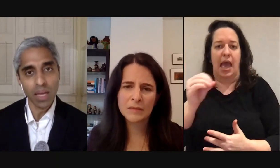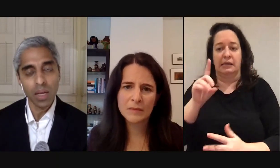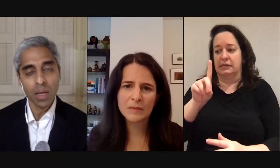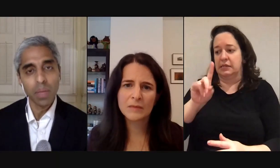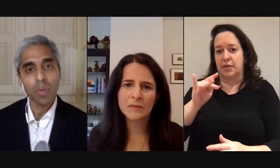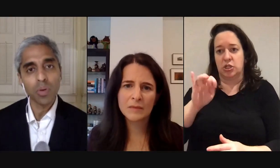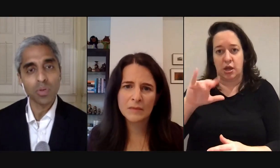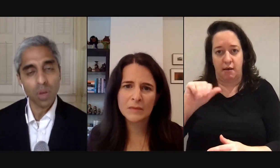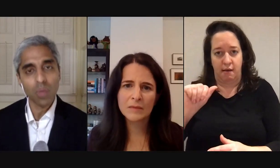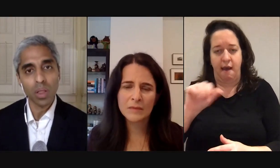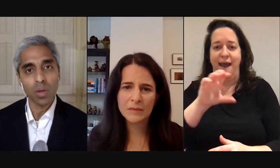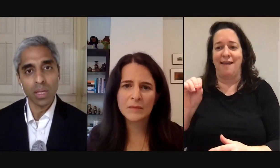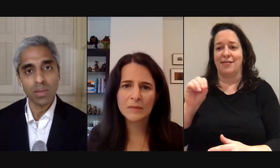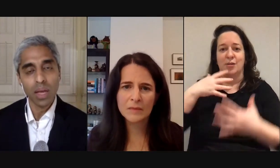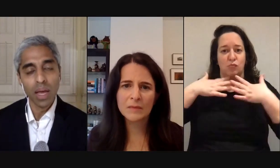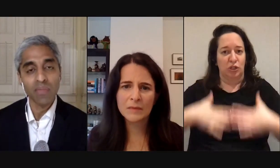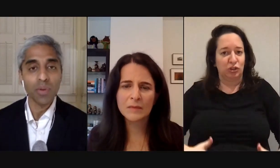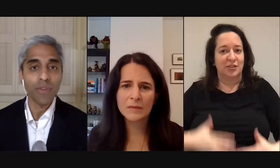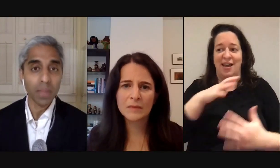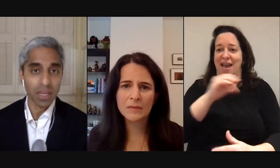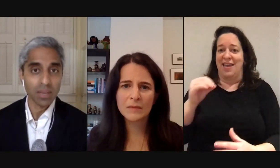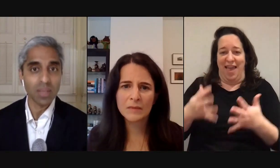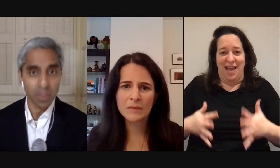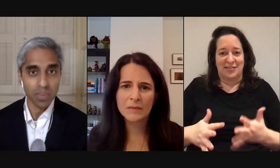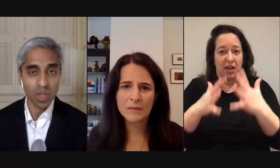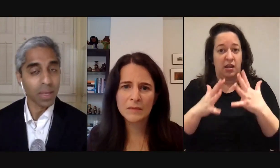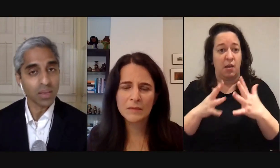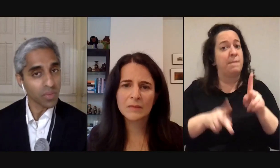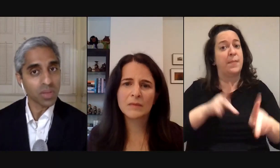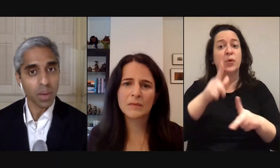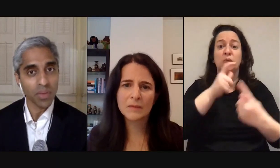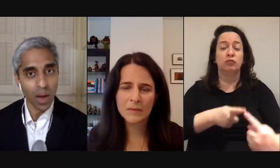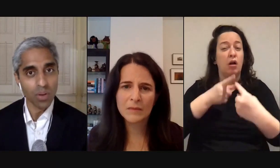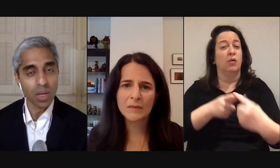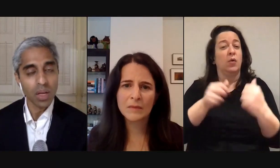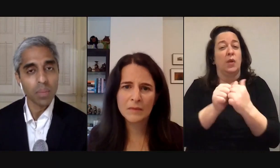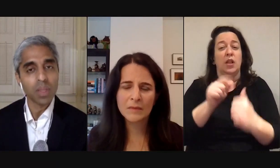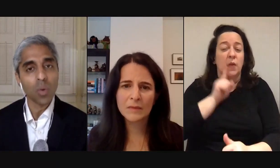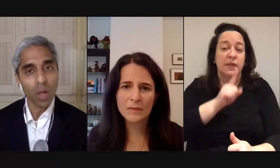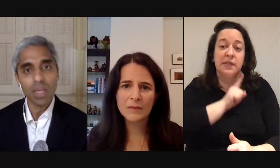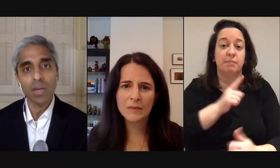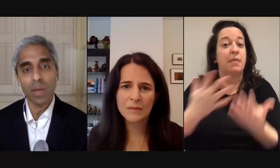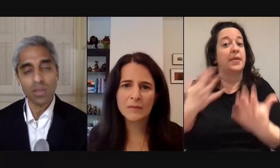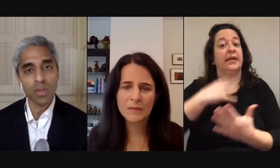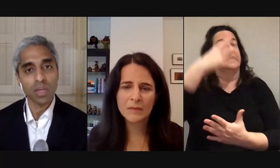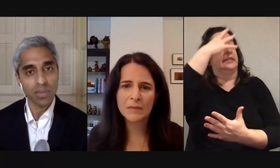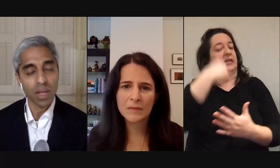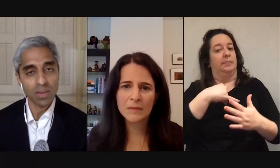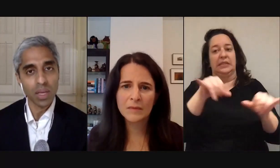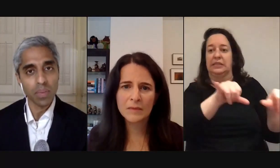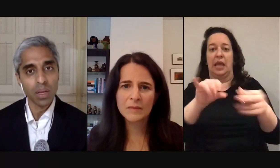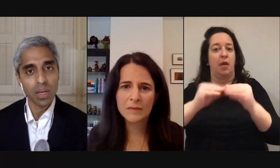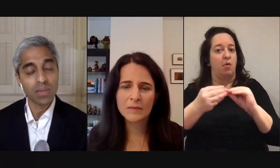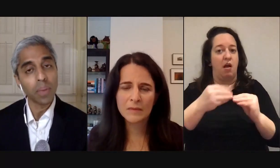anxiety people who struggle with loneliness have more fragmented sleep so they may sleep for the same number of hours but the quality and restfulness